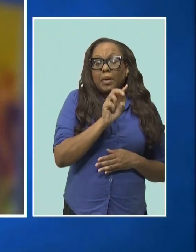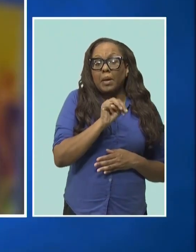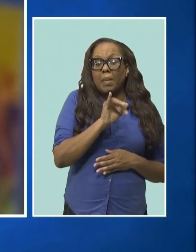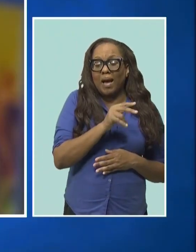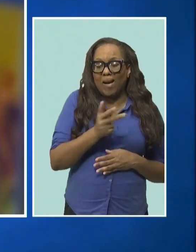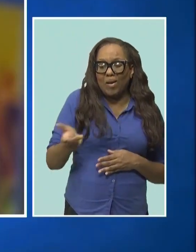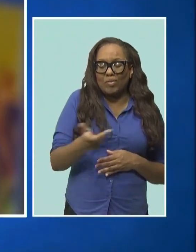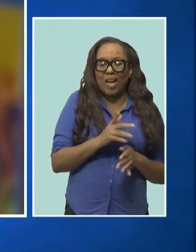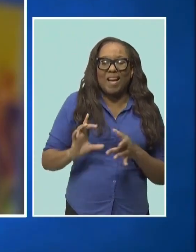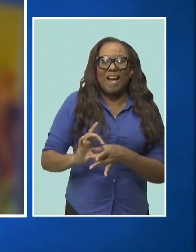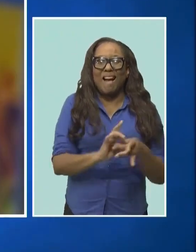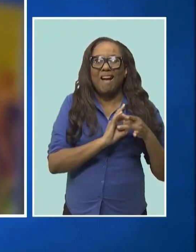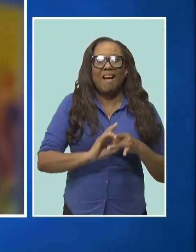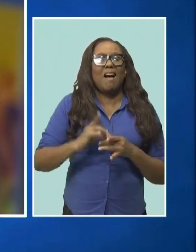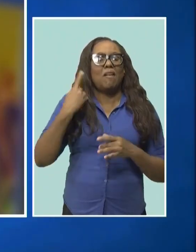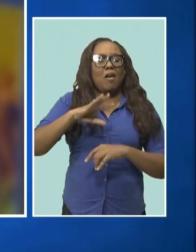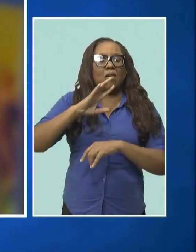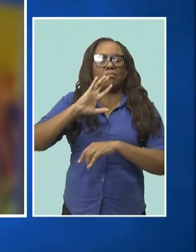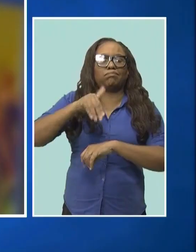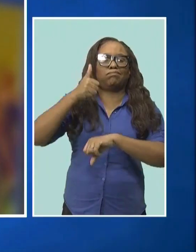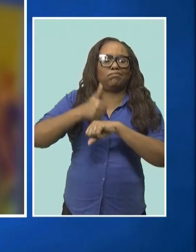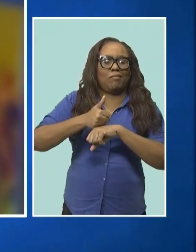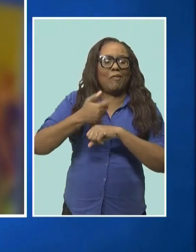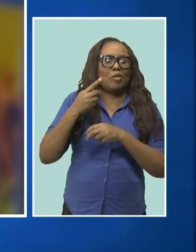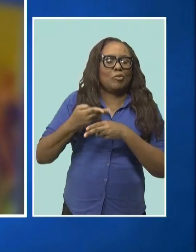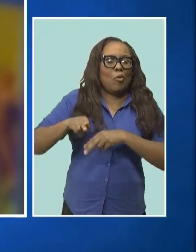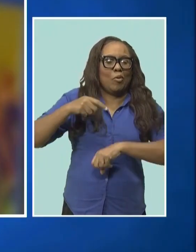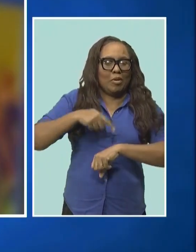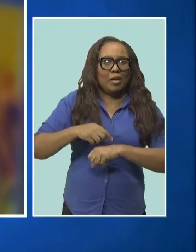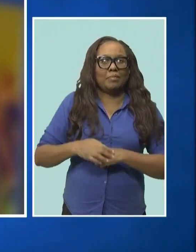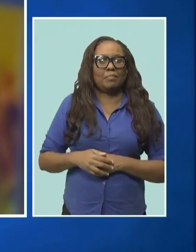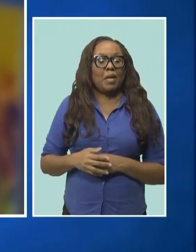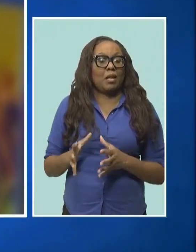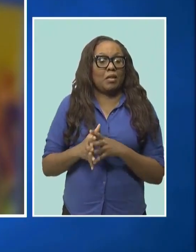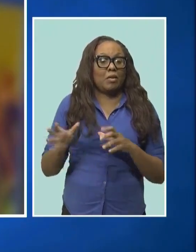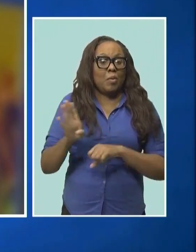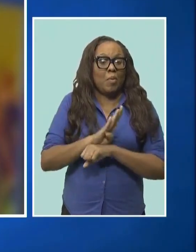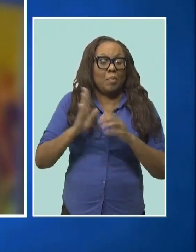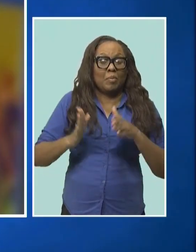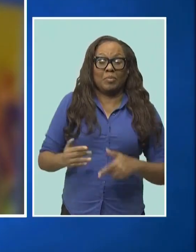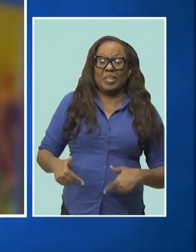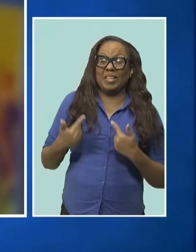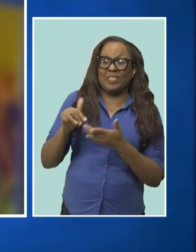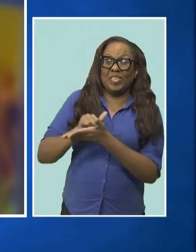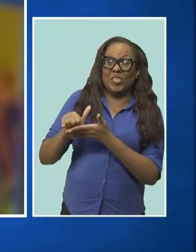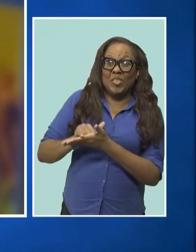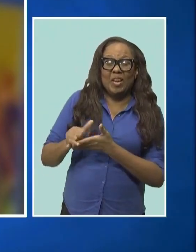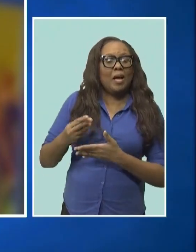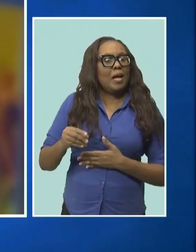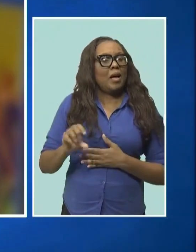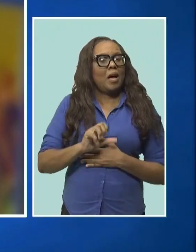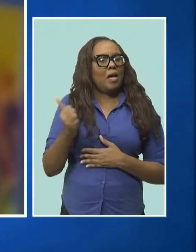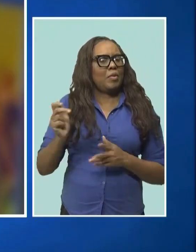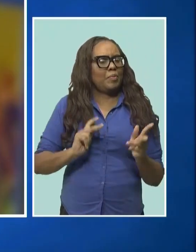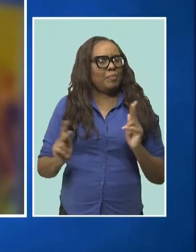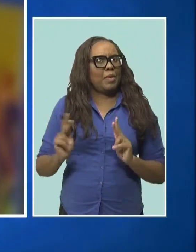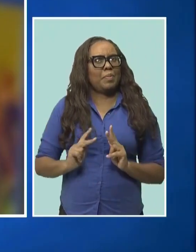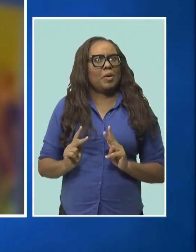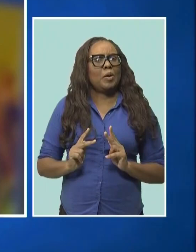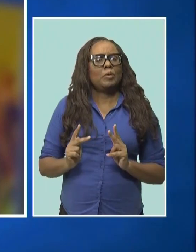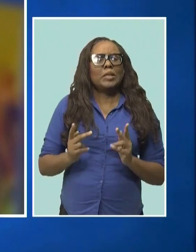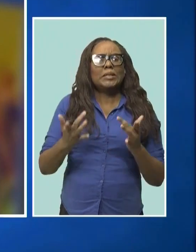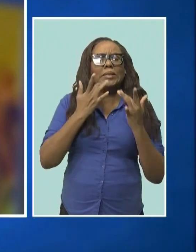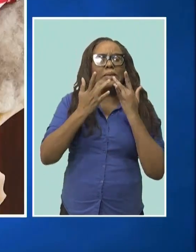welcomed opportunity for many Bajans and others from the diaspora, along with New Yorkers, to get a taste of the iconic restaurant's menu.